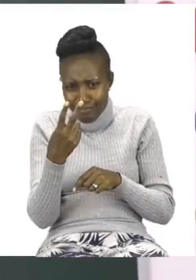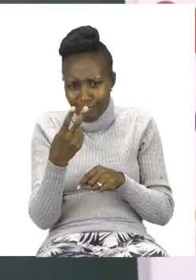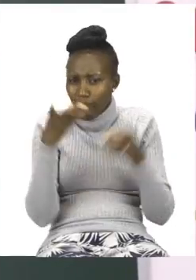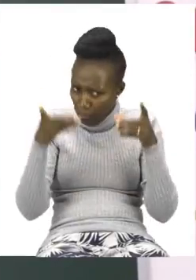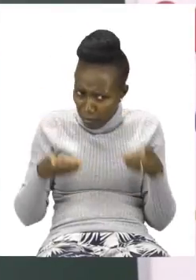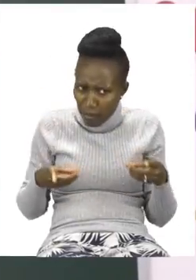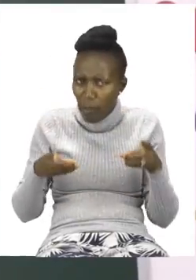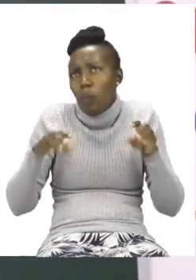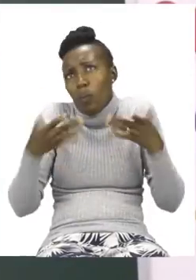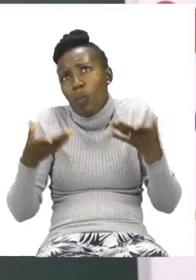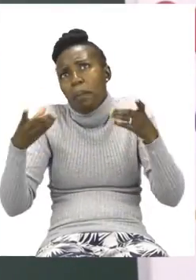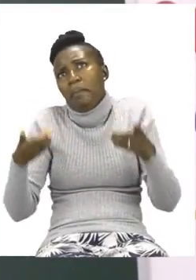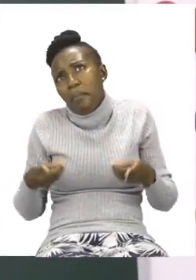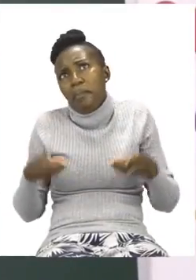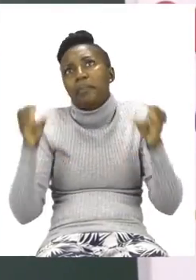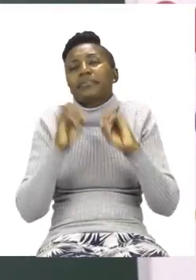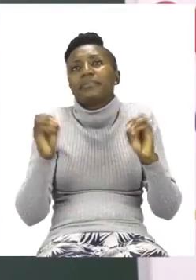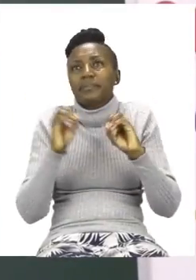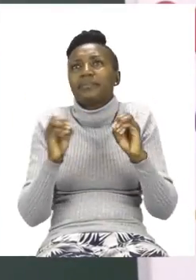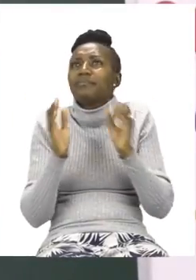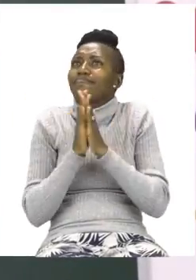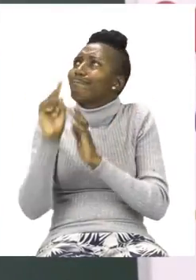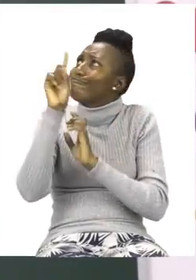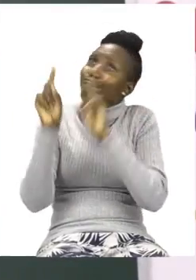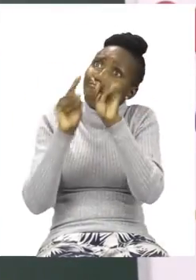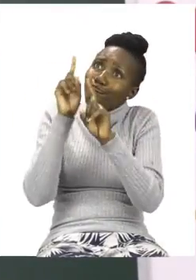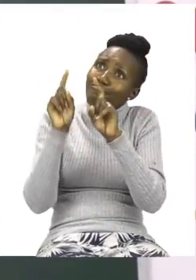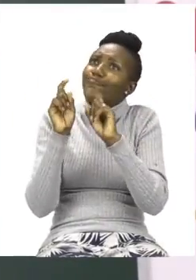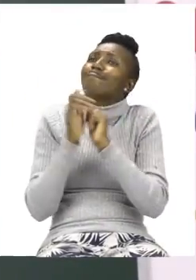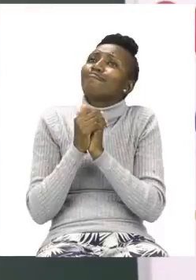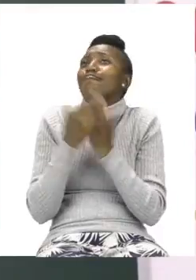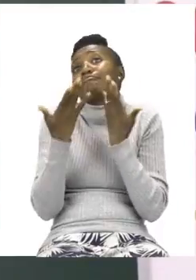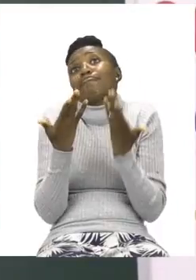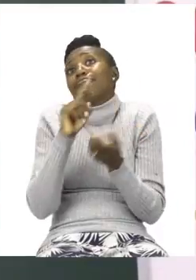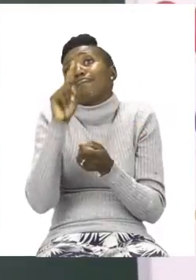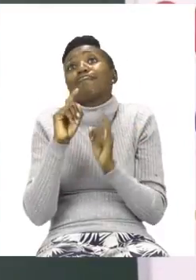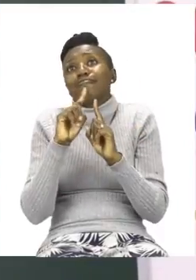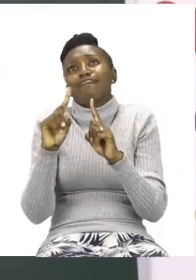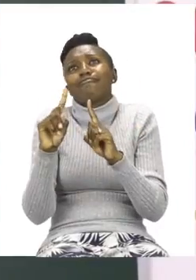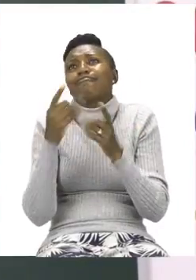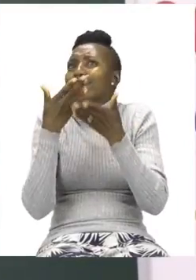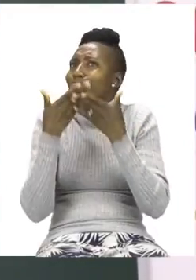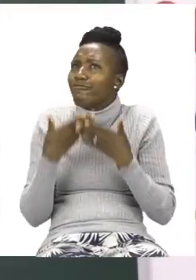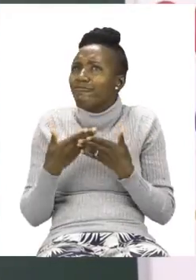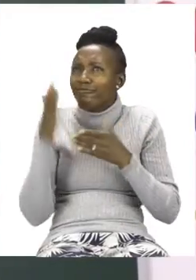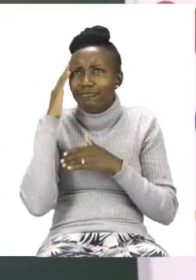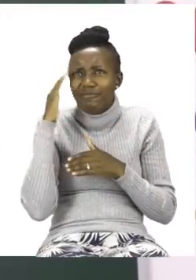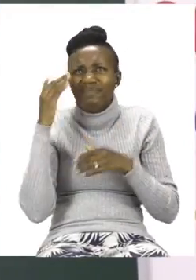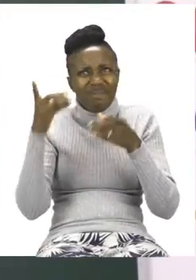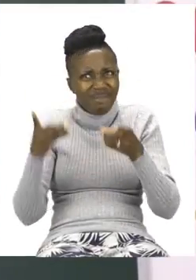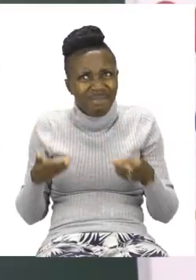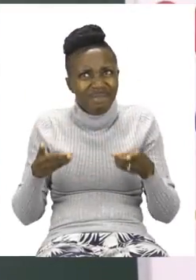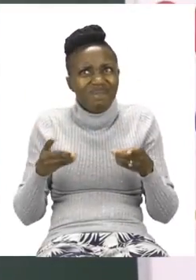dangerous or not. Please talk to an adult or your teacher so that you can find out together what is